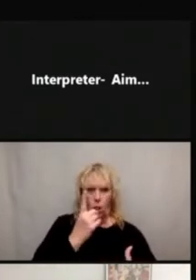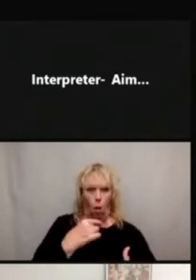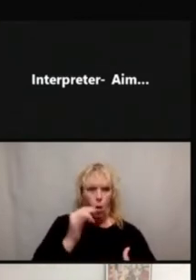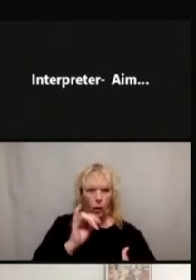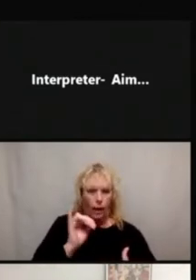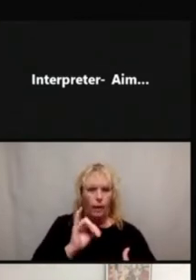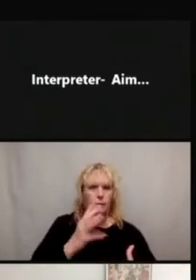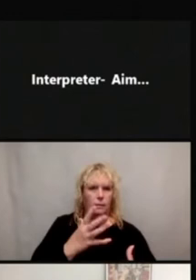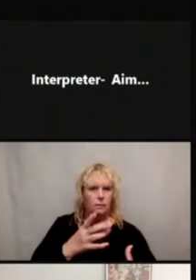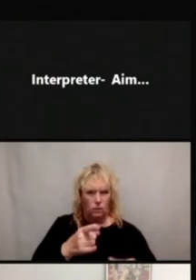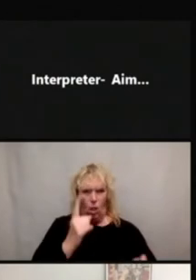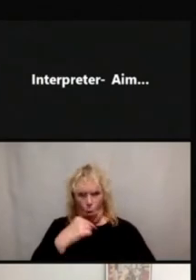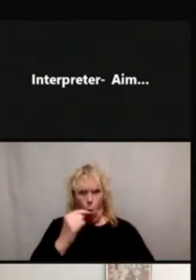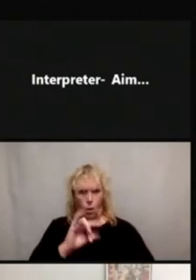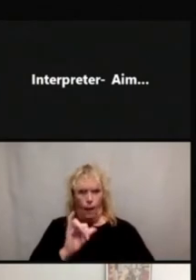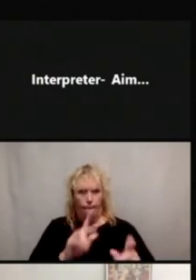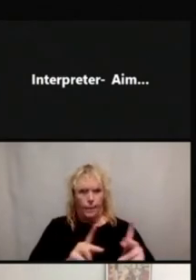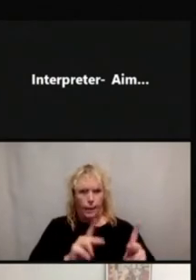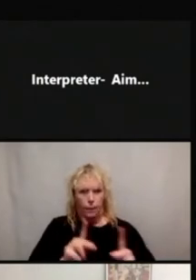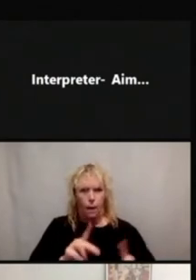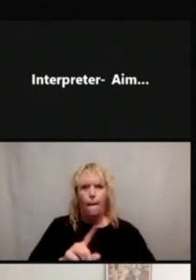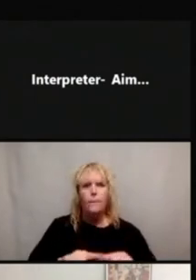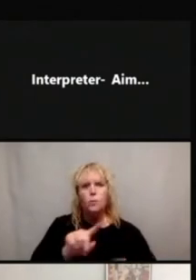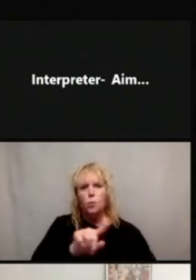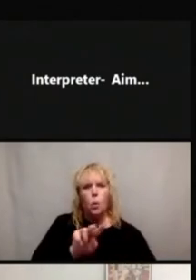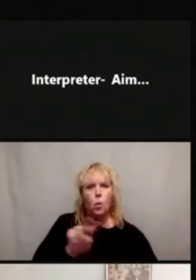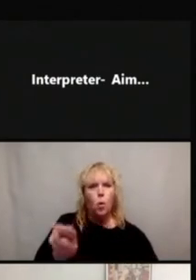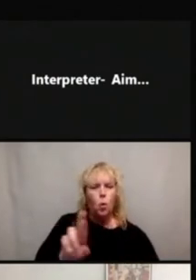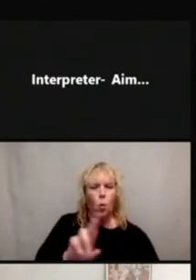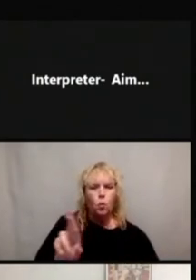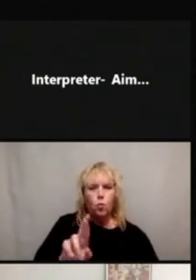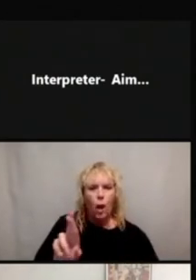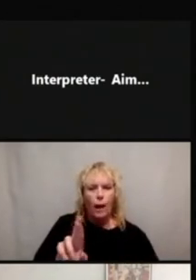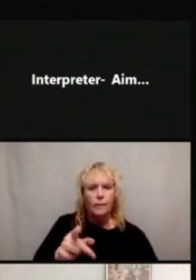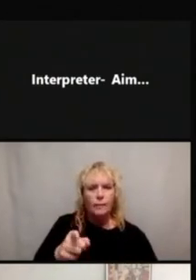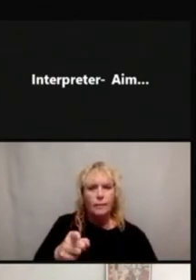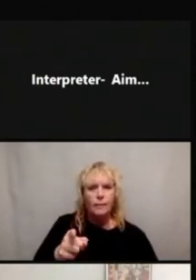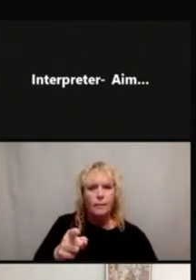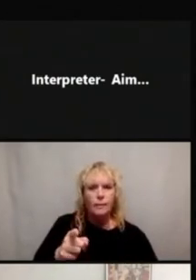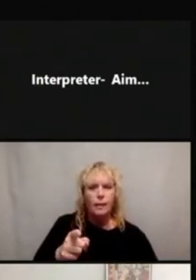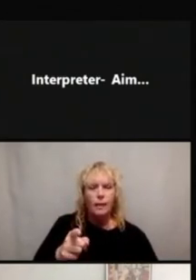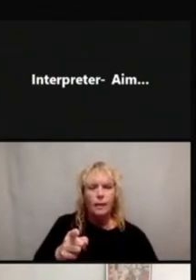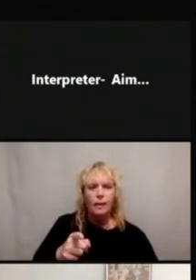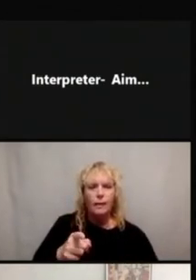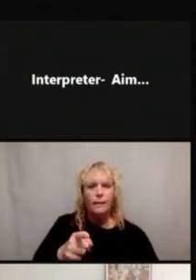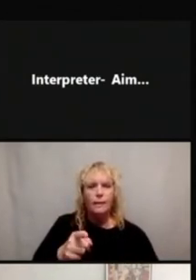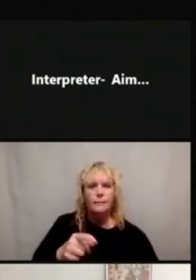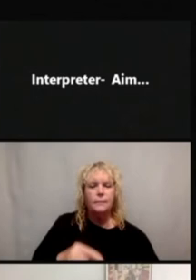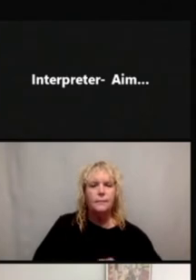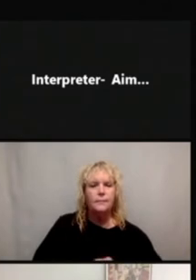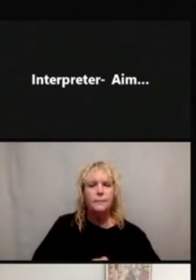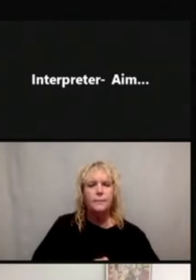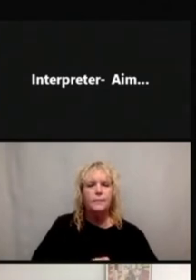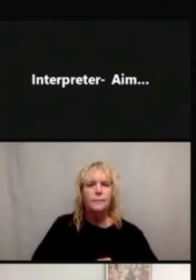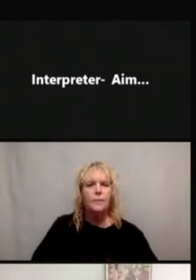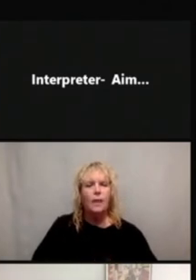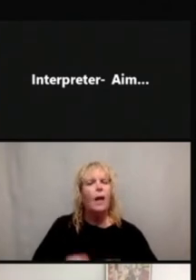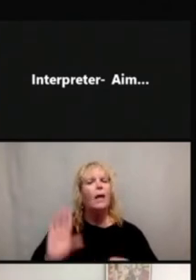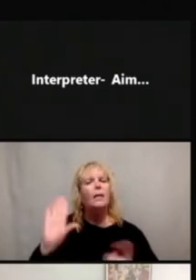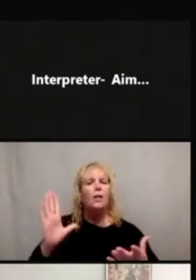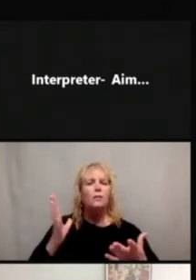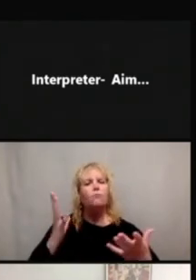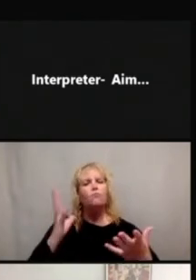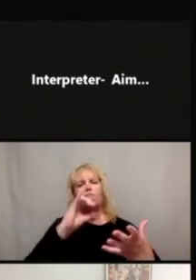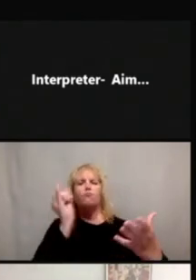like people. Whereas on the right, you kind of see, you know, an artistic representation